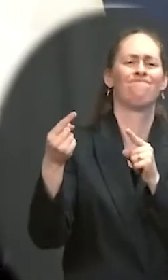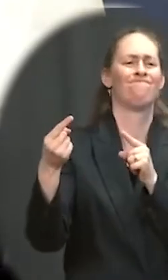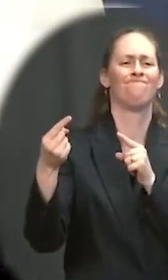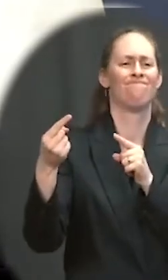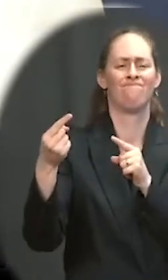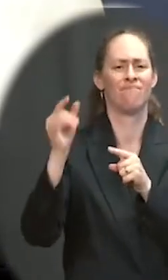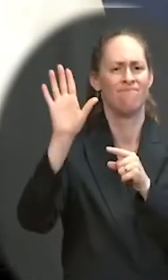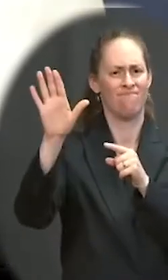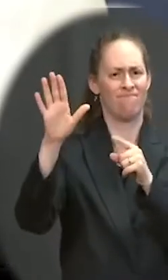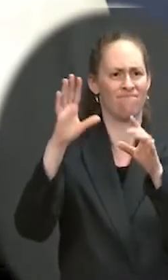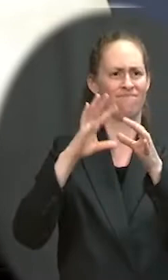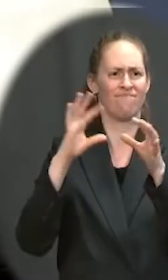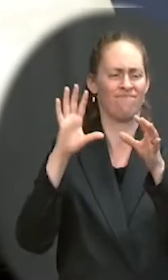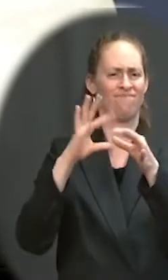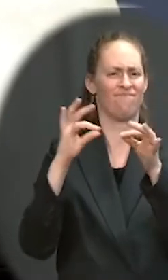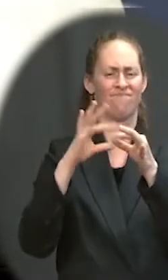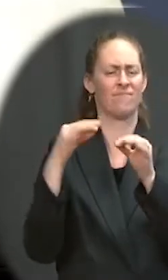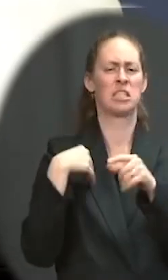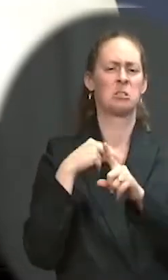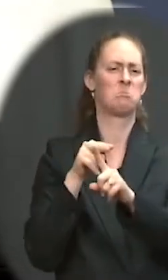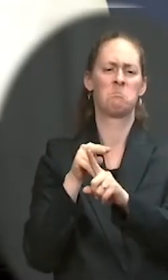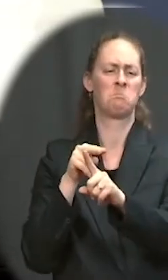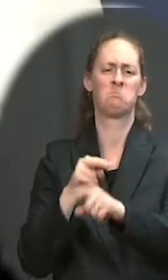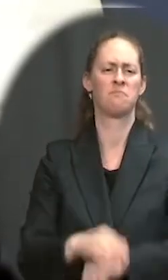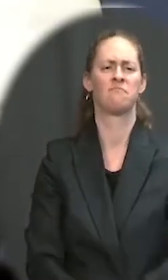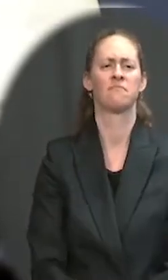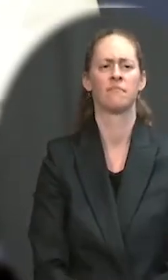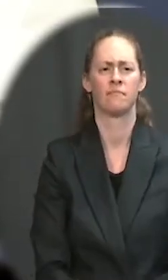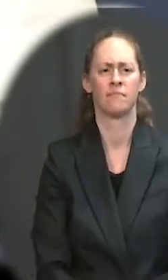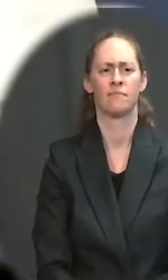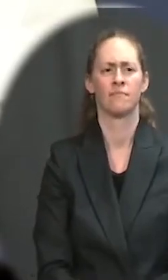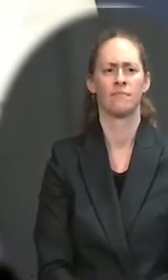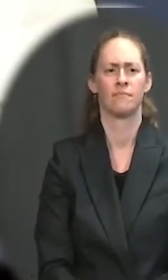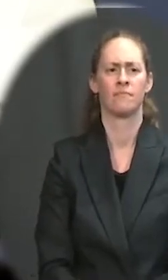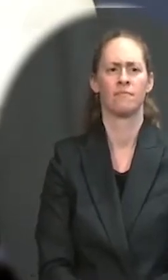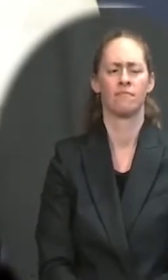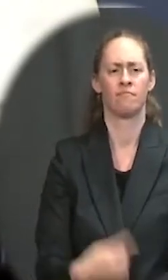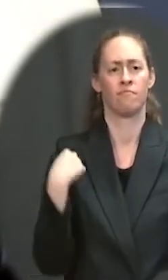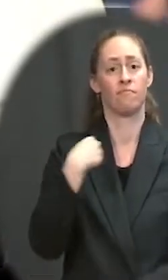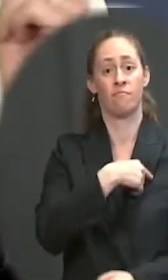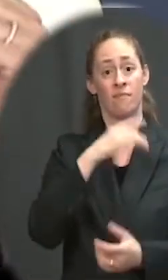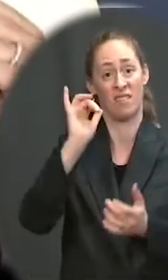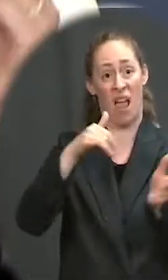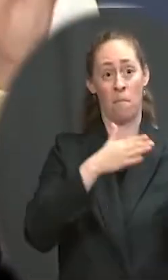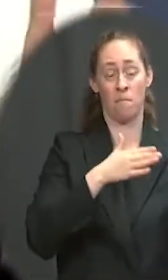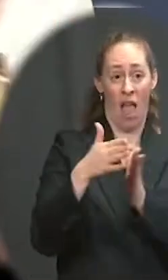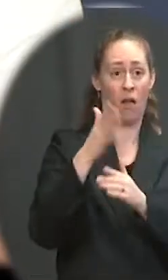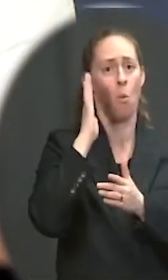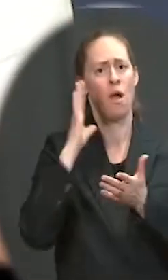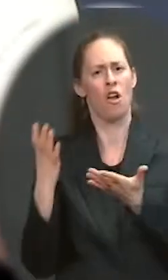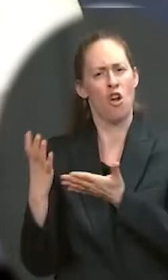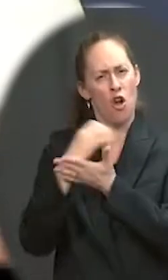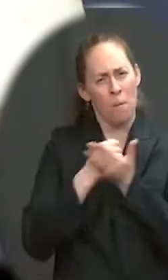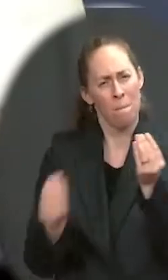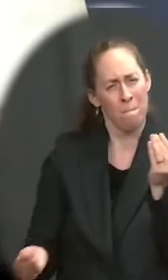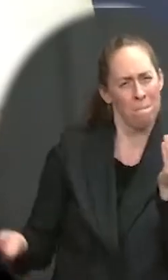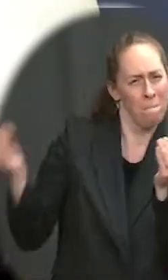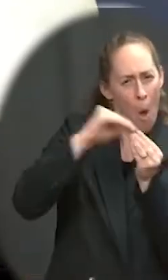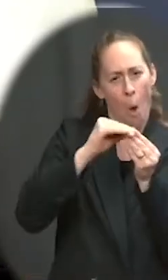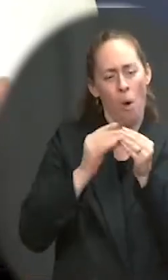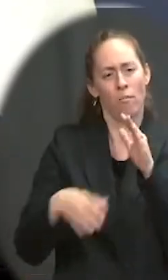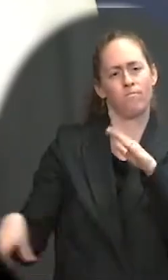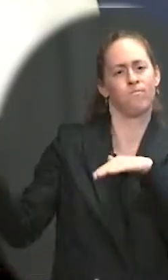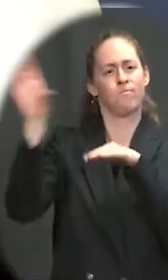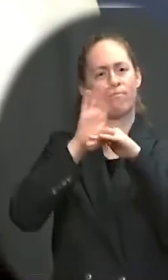than $700 billion higher than it would be without the jobs and family — the jobs act — the jobs plan and the families plan.